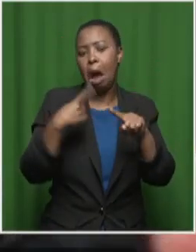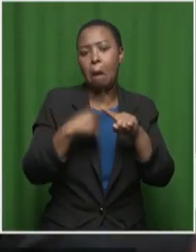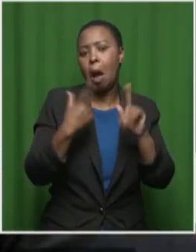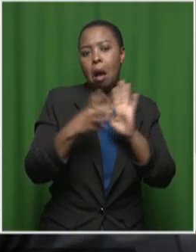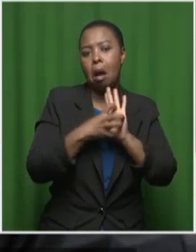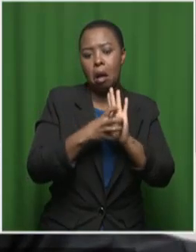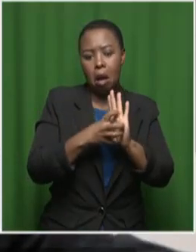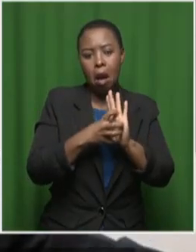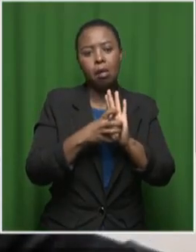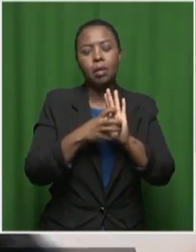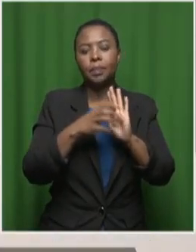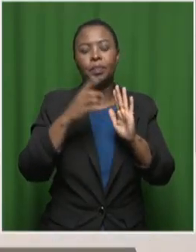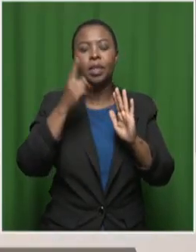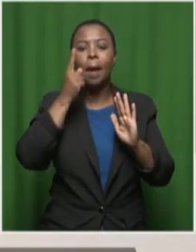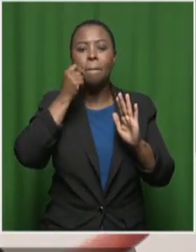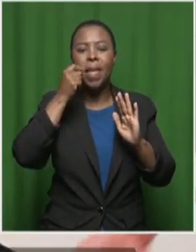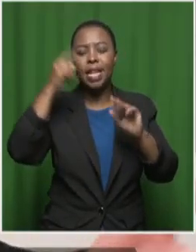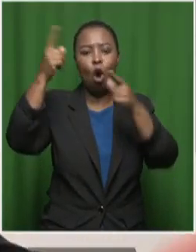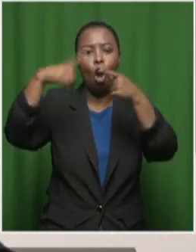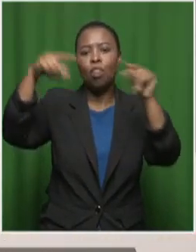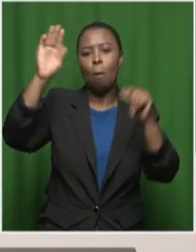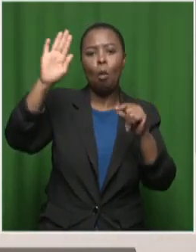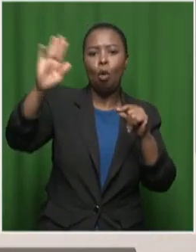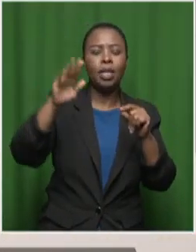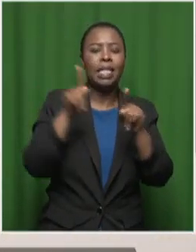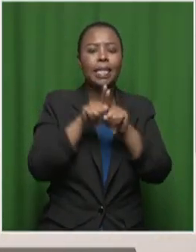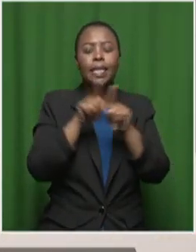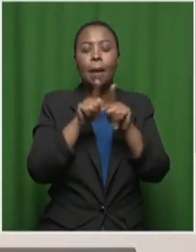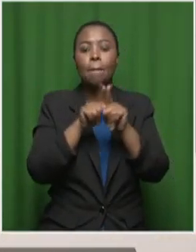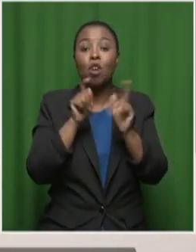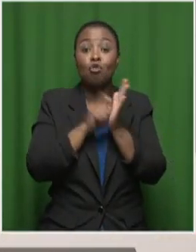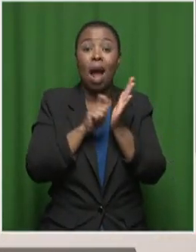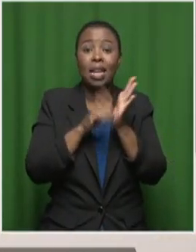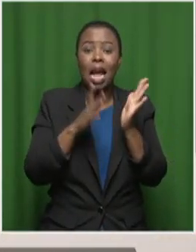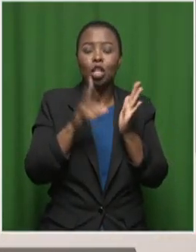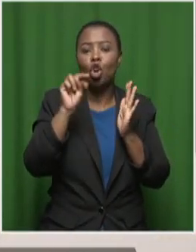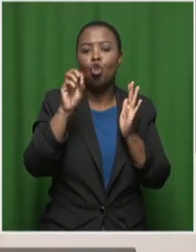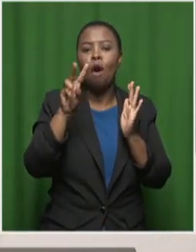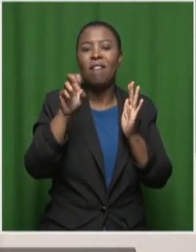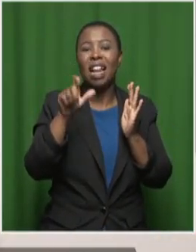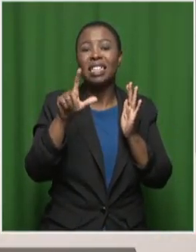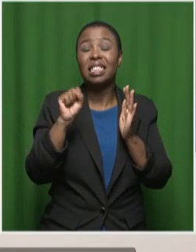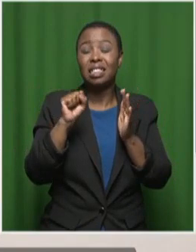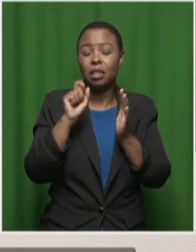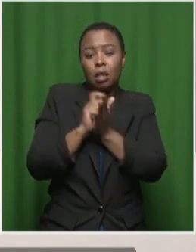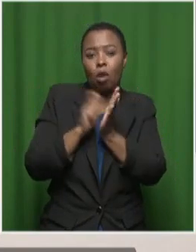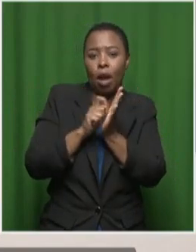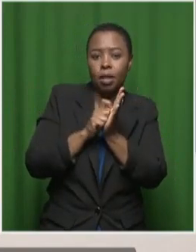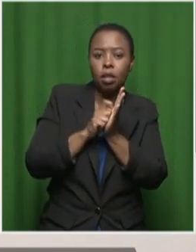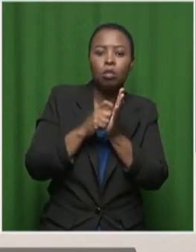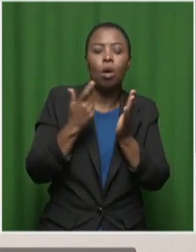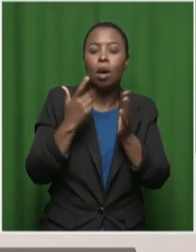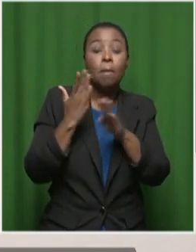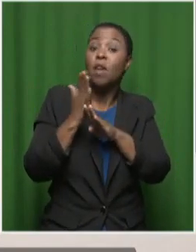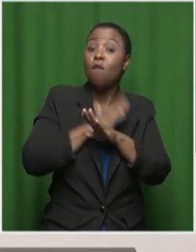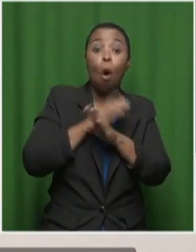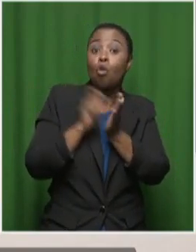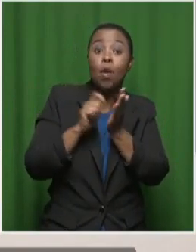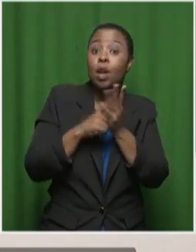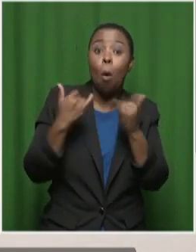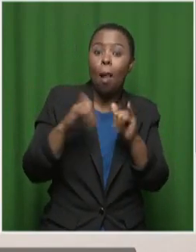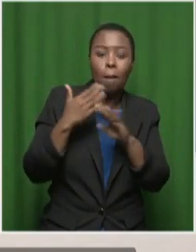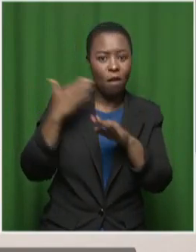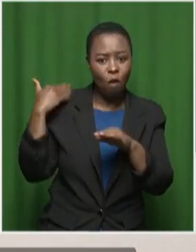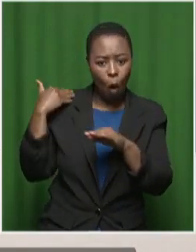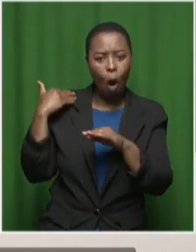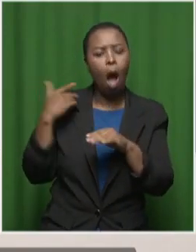marooned on the moon. And there have been many novels written about that. And ask it to give you ideas that haven't been written before. And then you